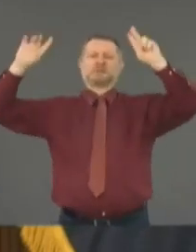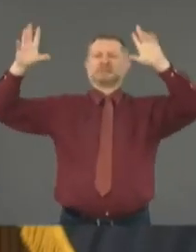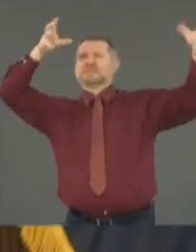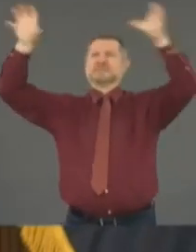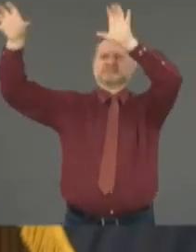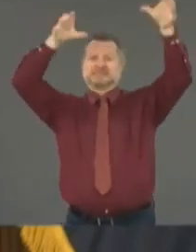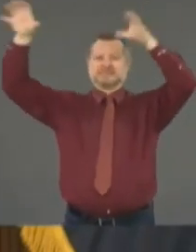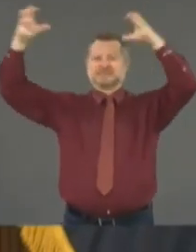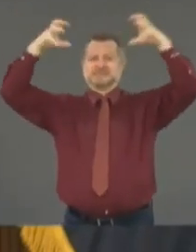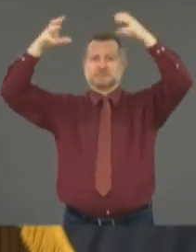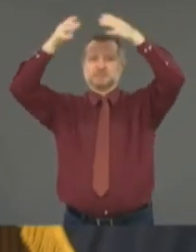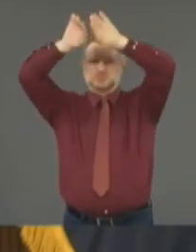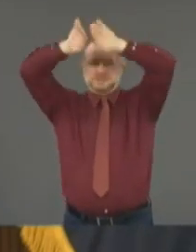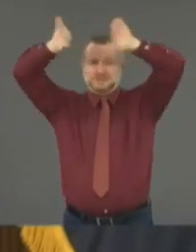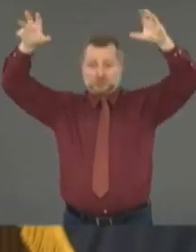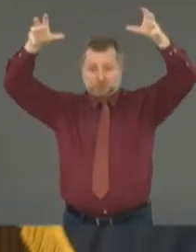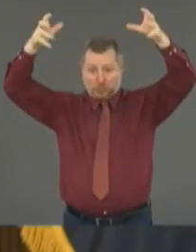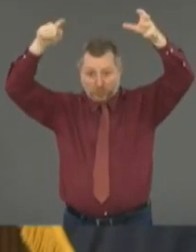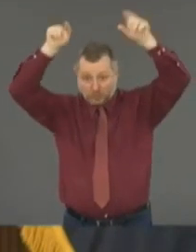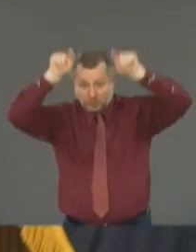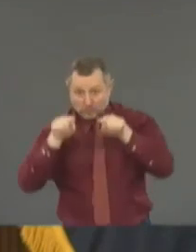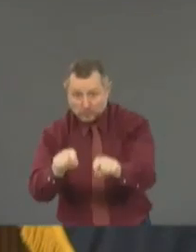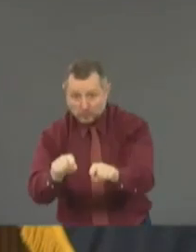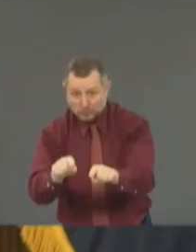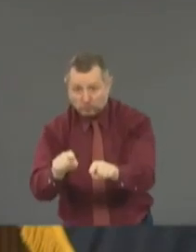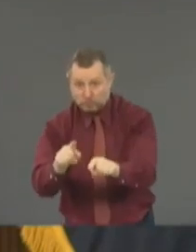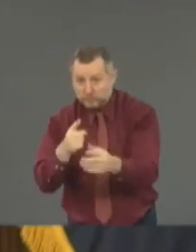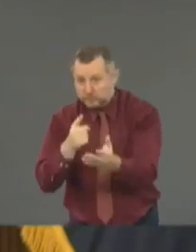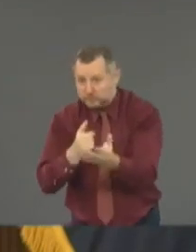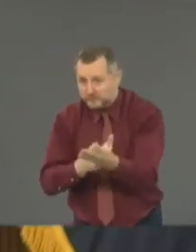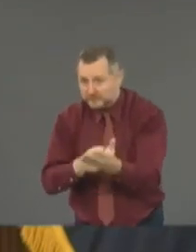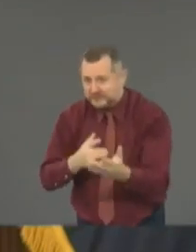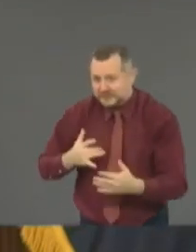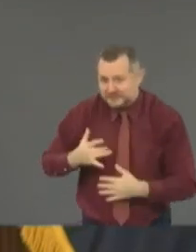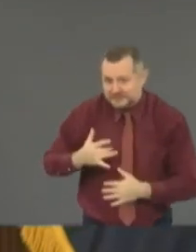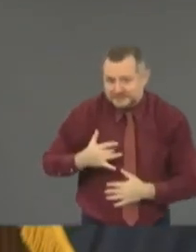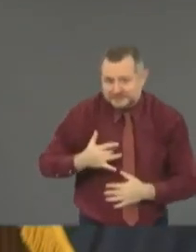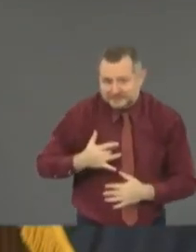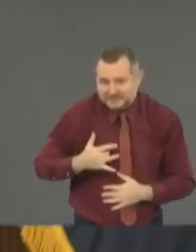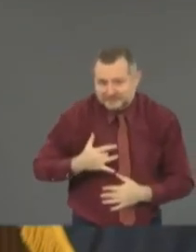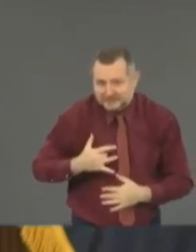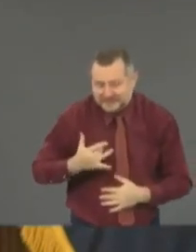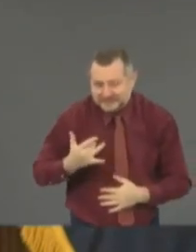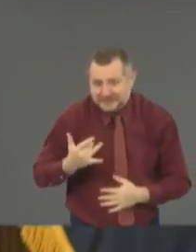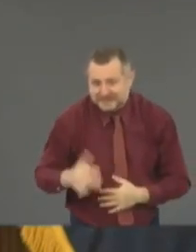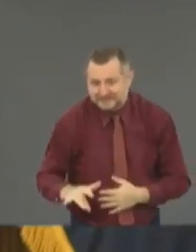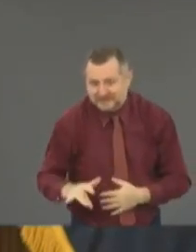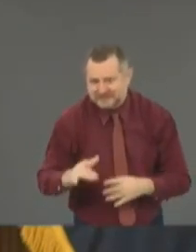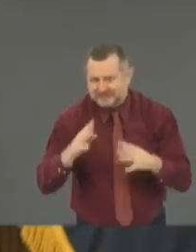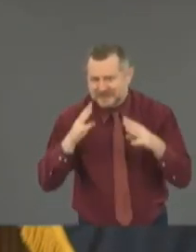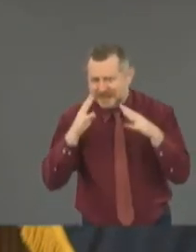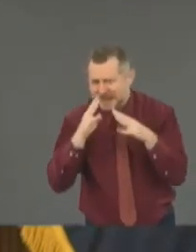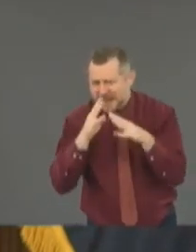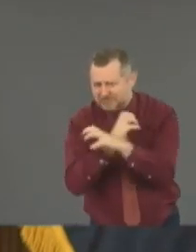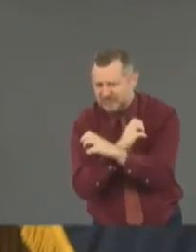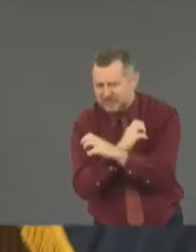you're trying to talk about a very sensitive, complex, nuanced topic in an